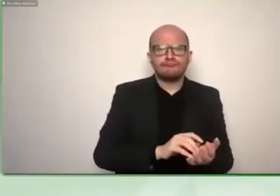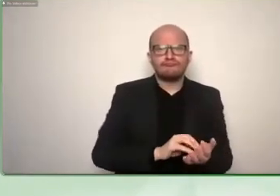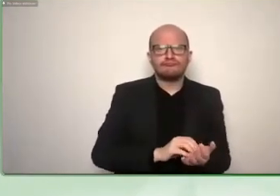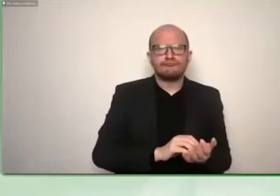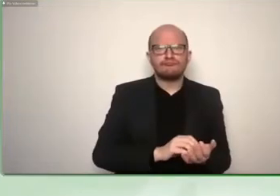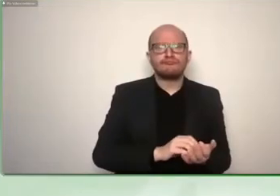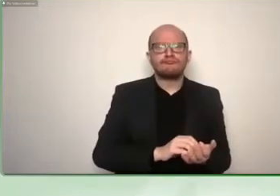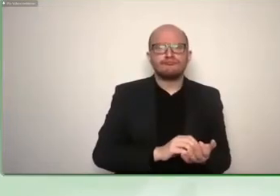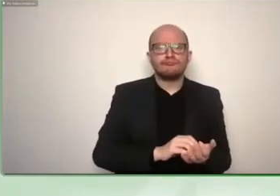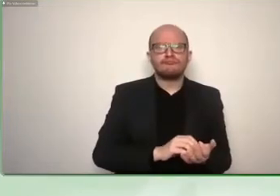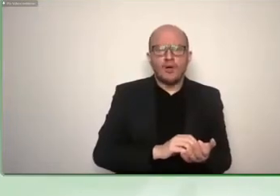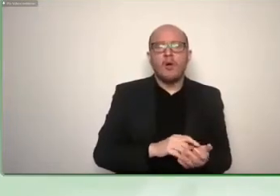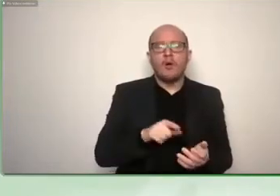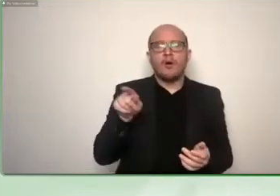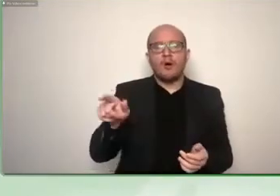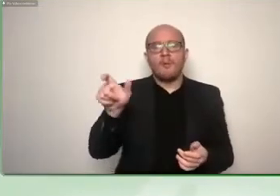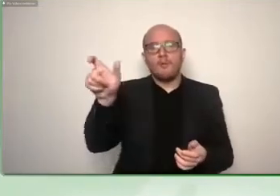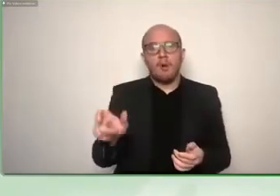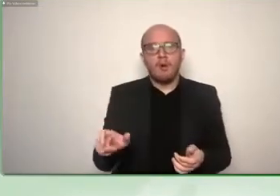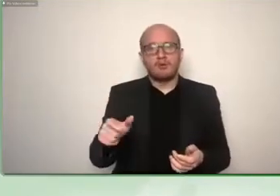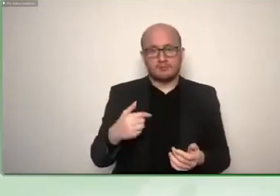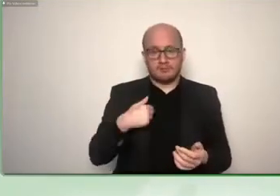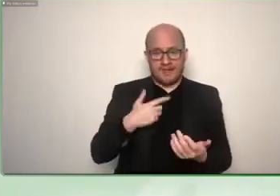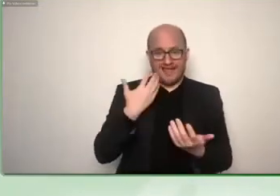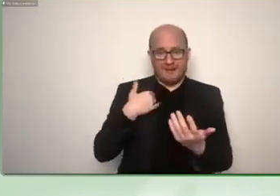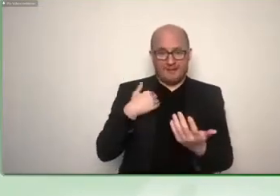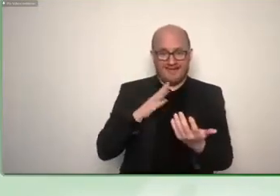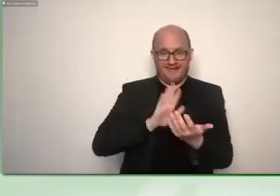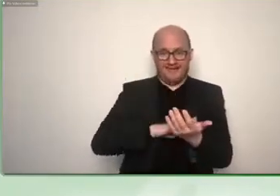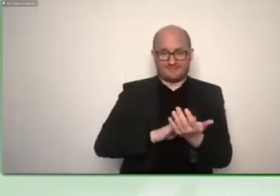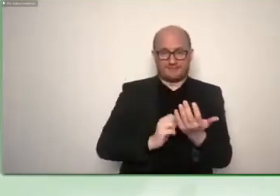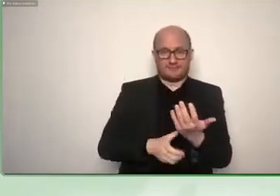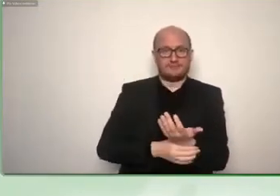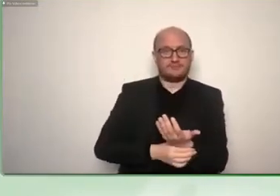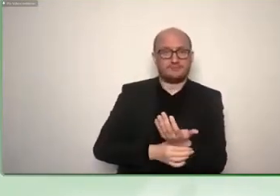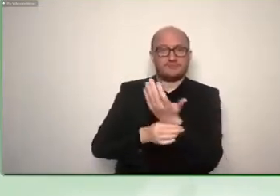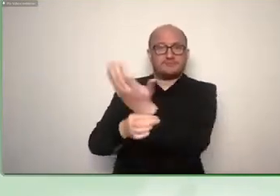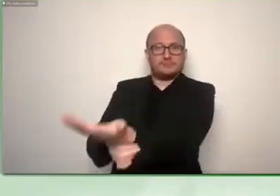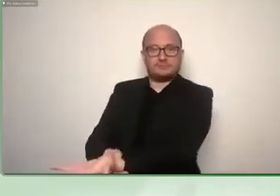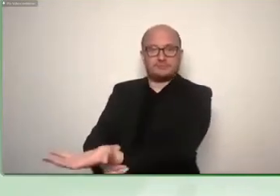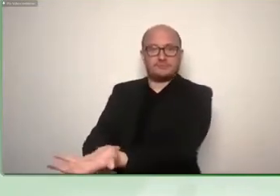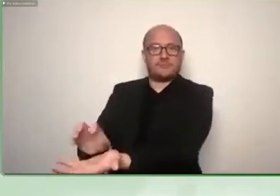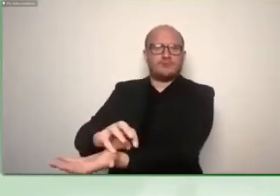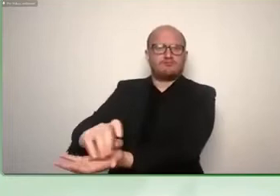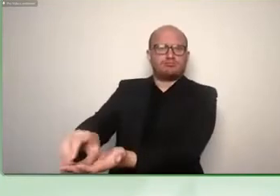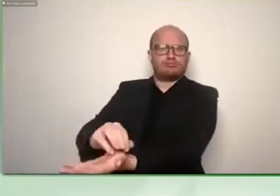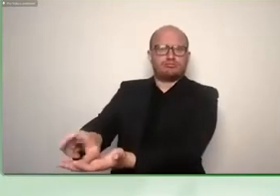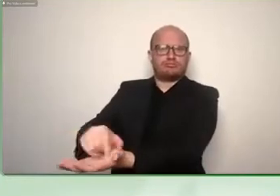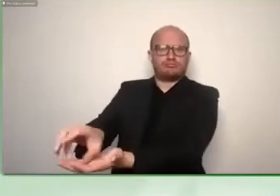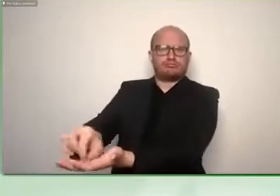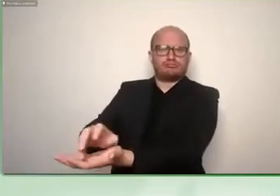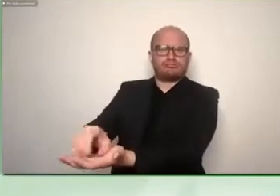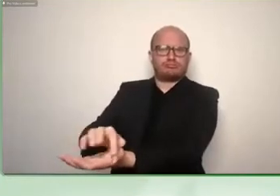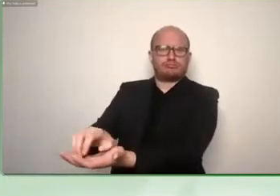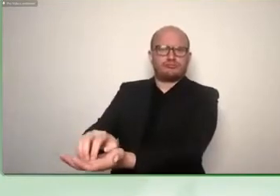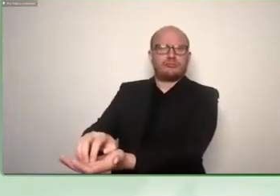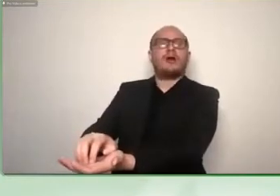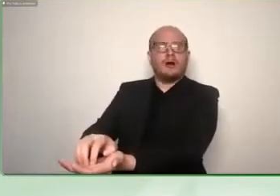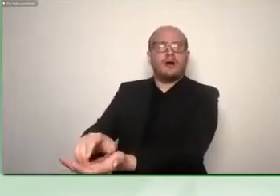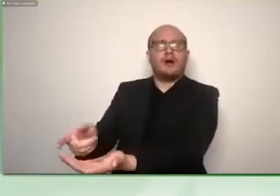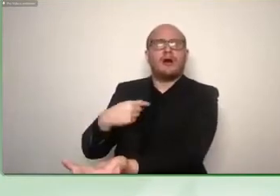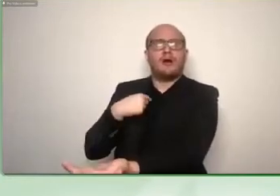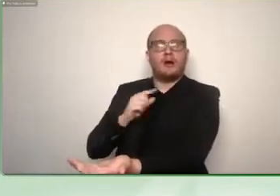spell into the hand and if i spell or someone communicates with me and i can see